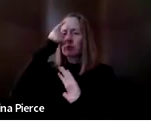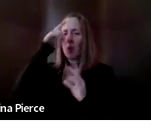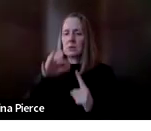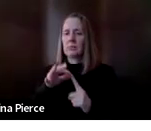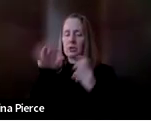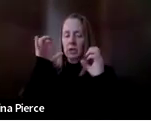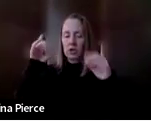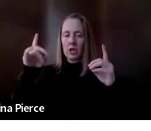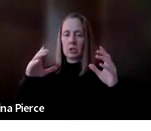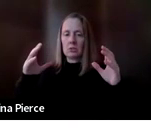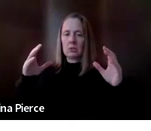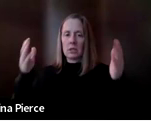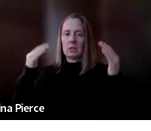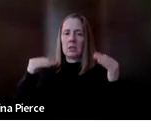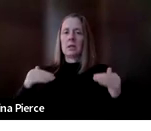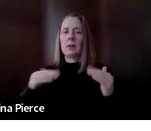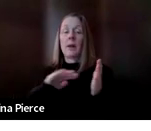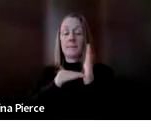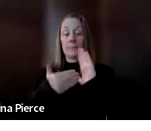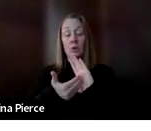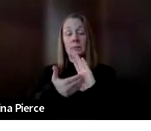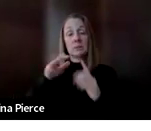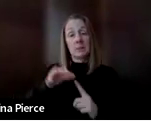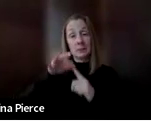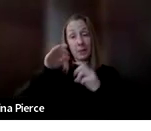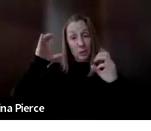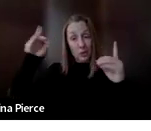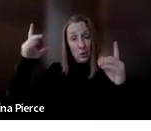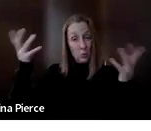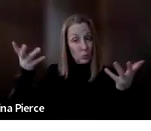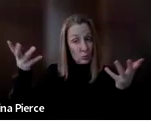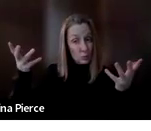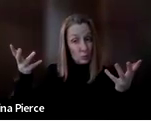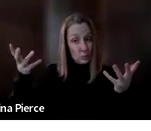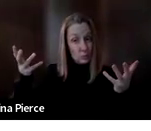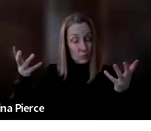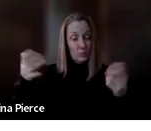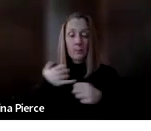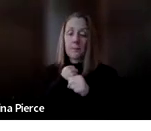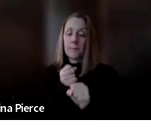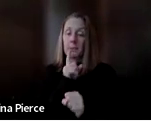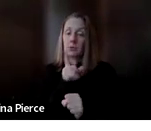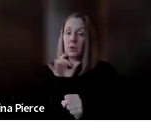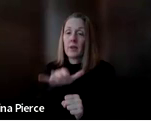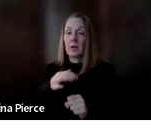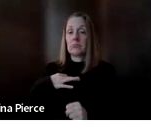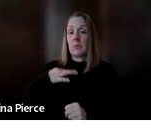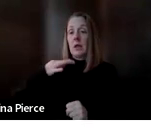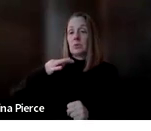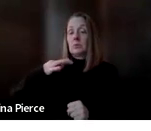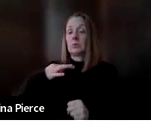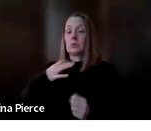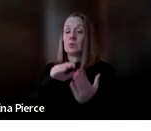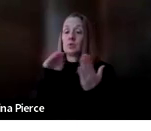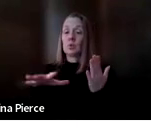go ahead to the next slide. The purpose is really. To make sure that eligible students with disabilities